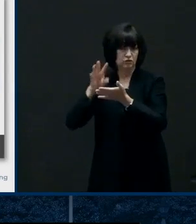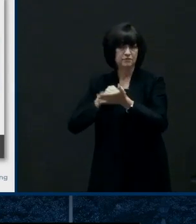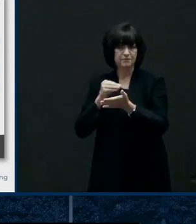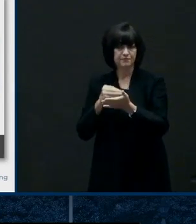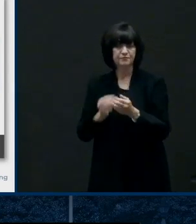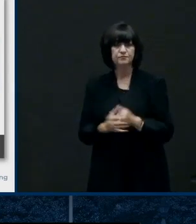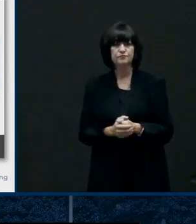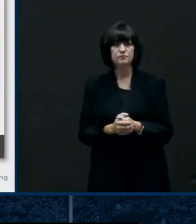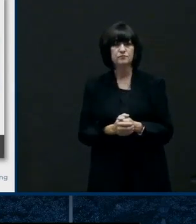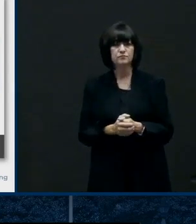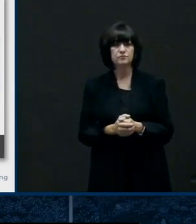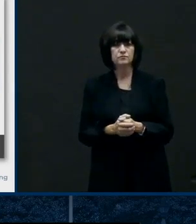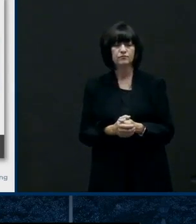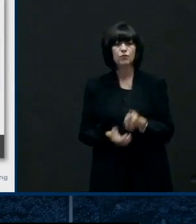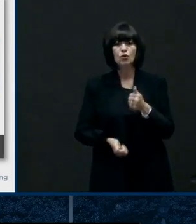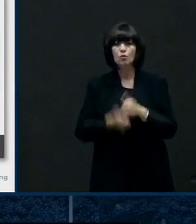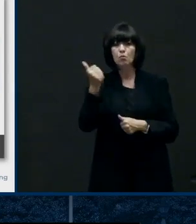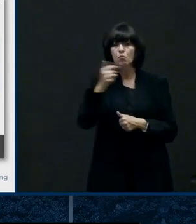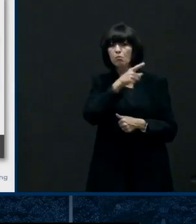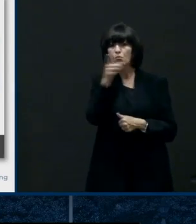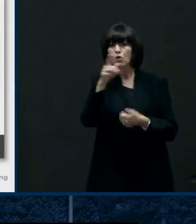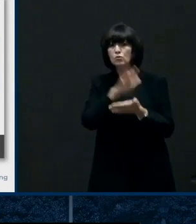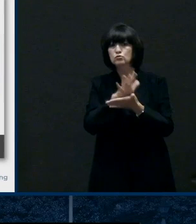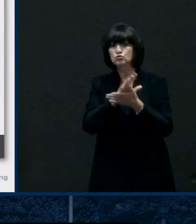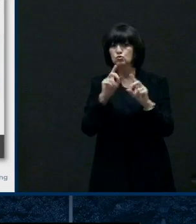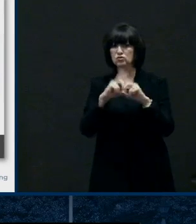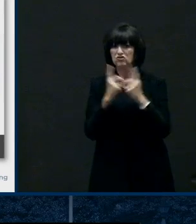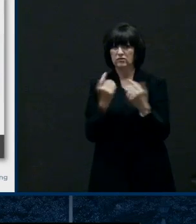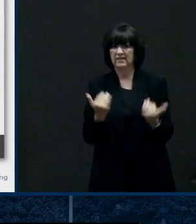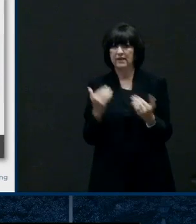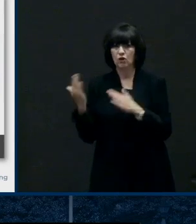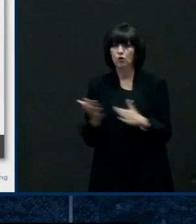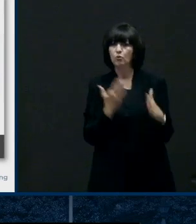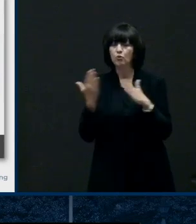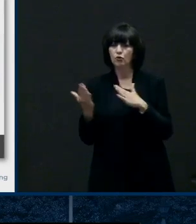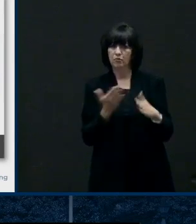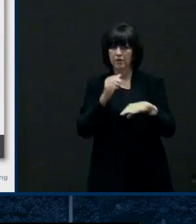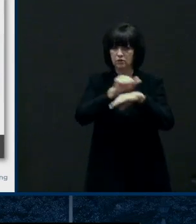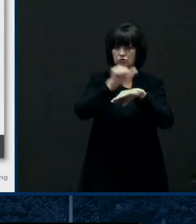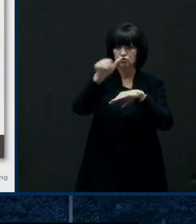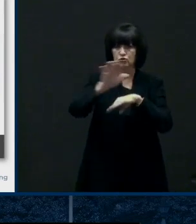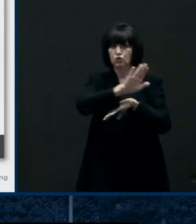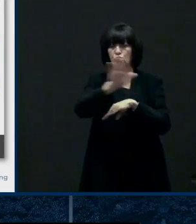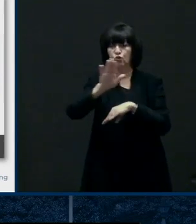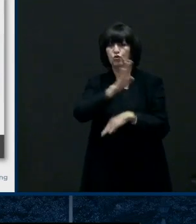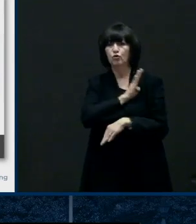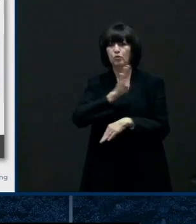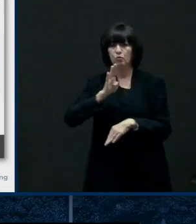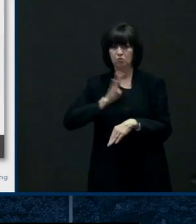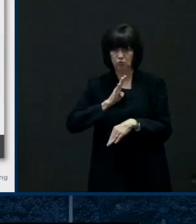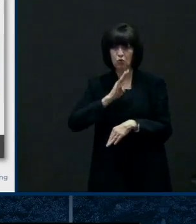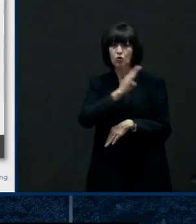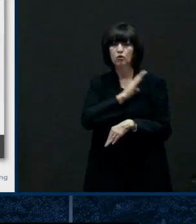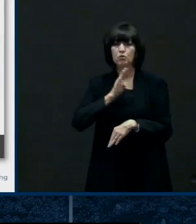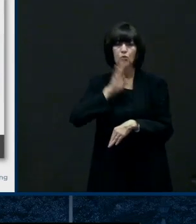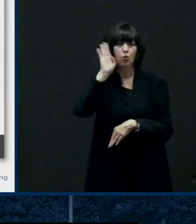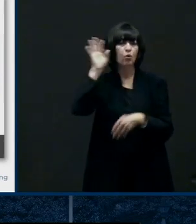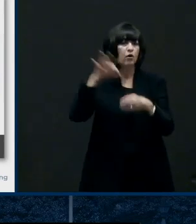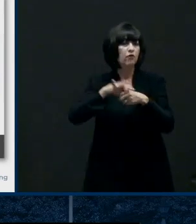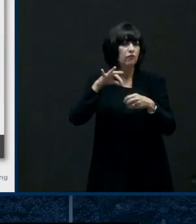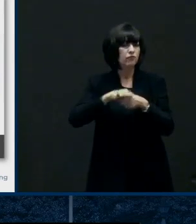with their on their plans and prepare them for submission uh to the boards who ultimately make that decision